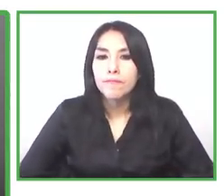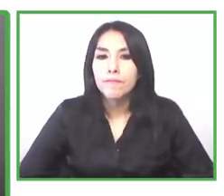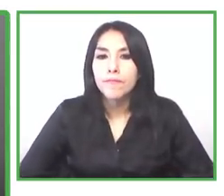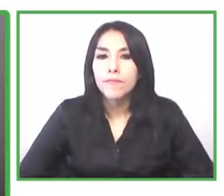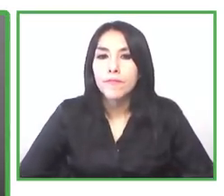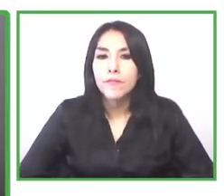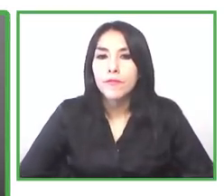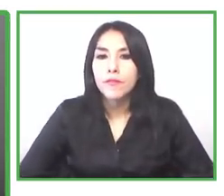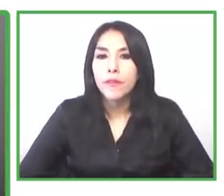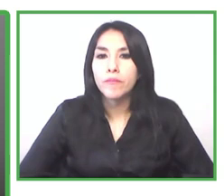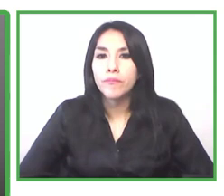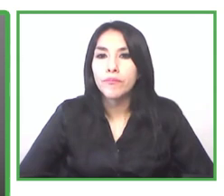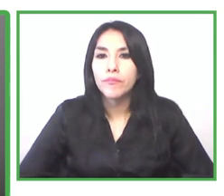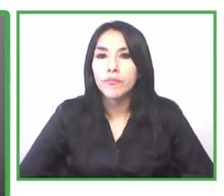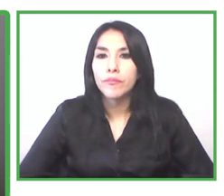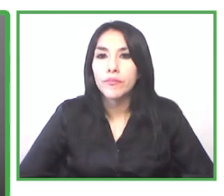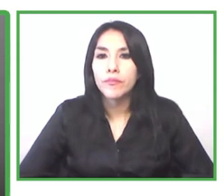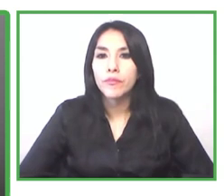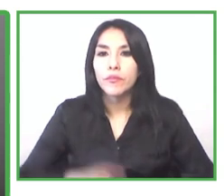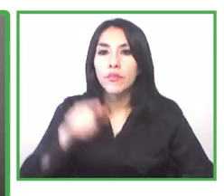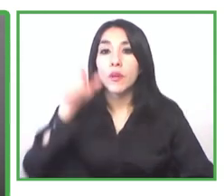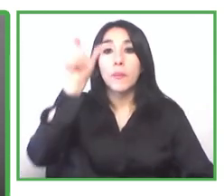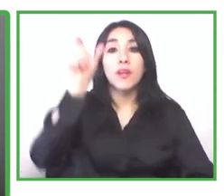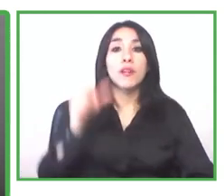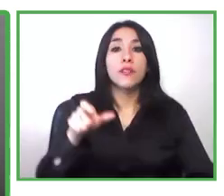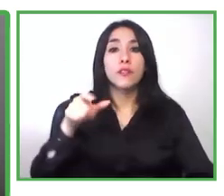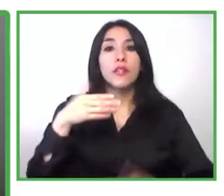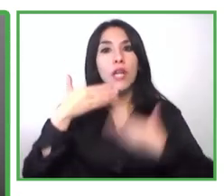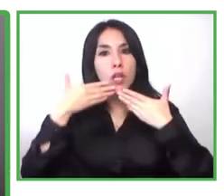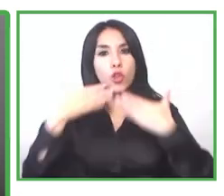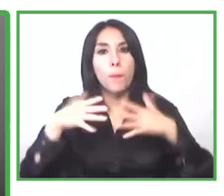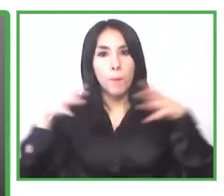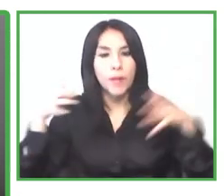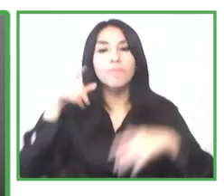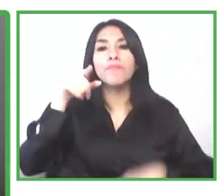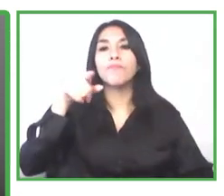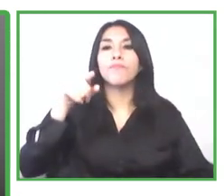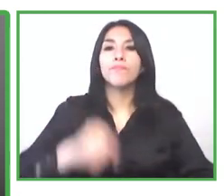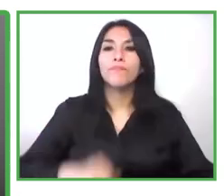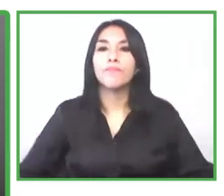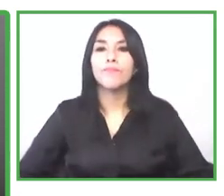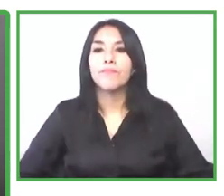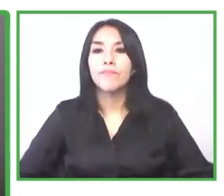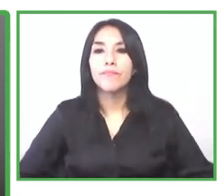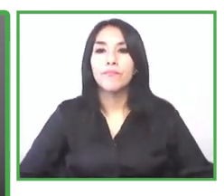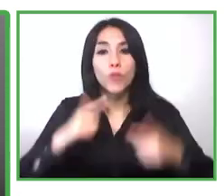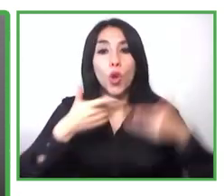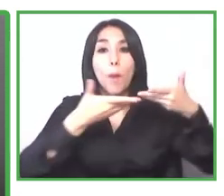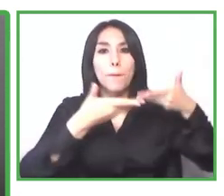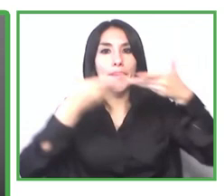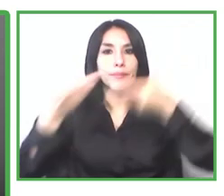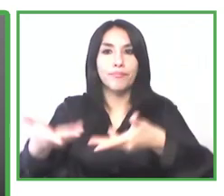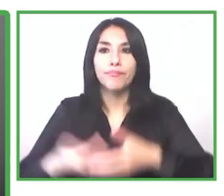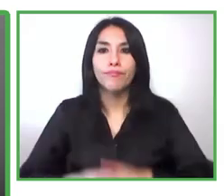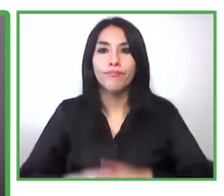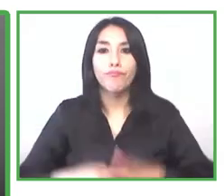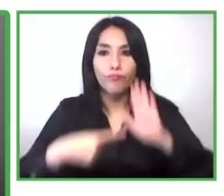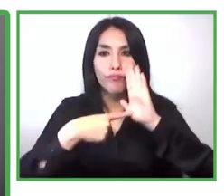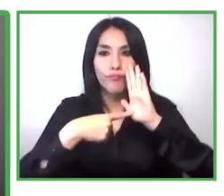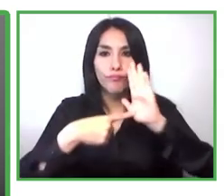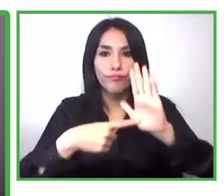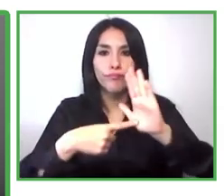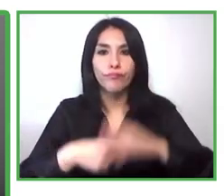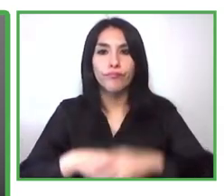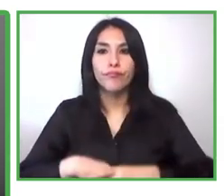german thank you so much for that introduction and now i take the time to thank